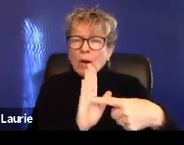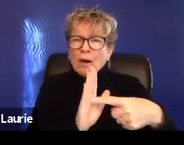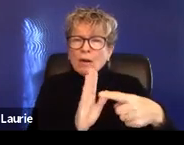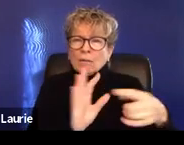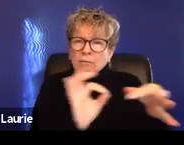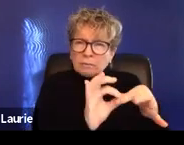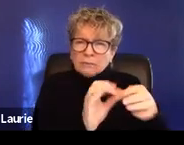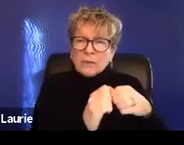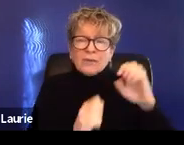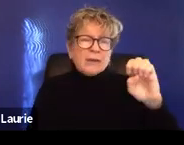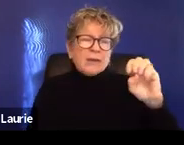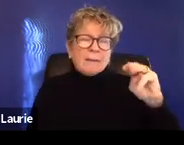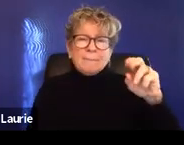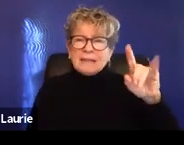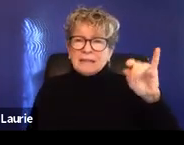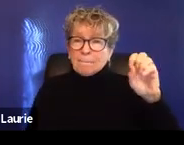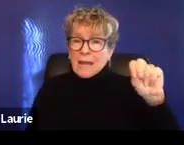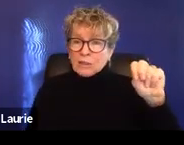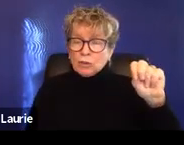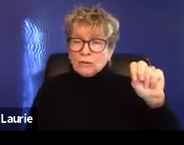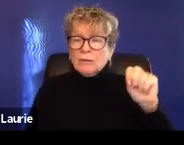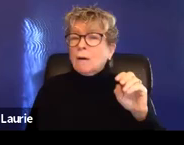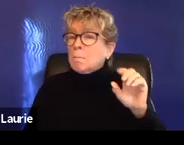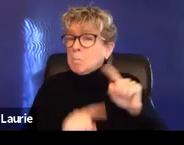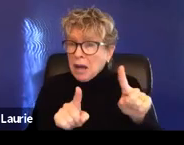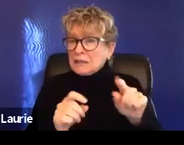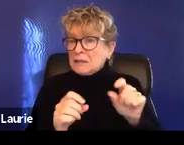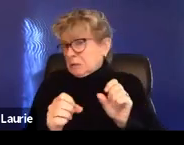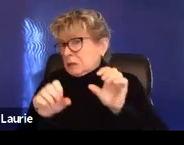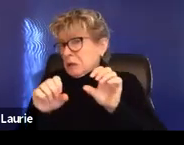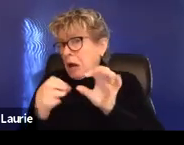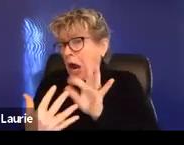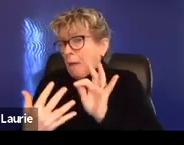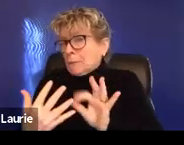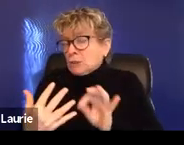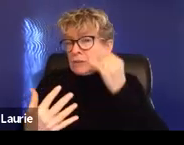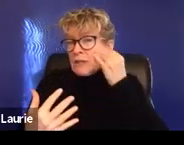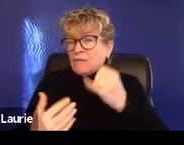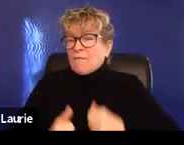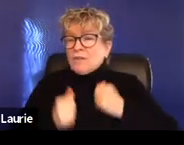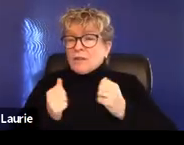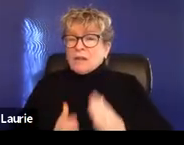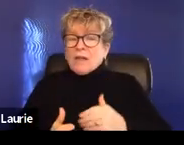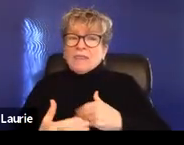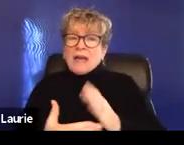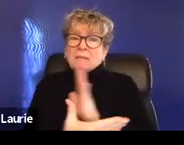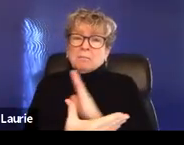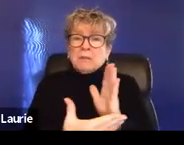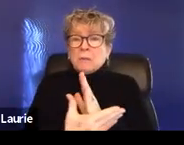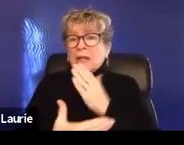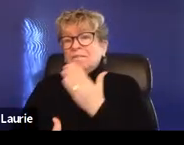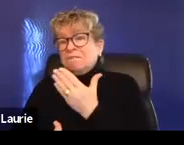but it's an option if you are working with a survivor who's 15 or 16 years old, 15, 16 or 17, it's an option